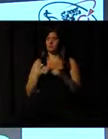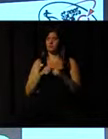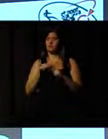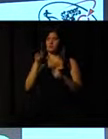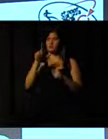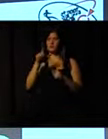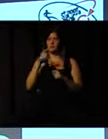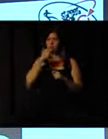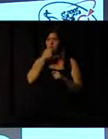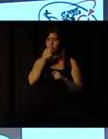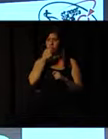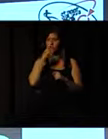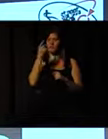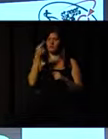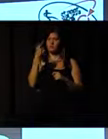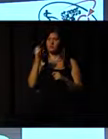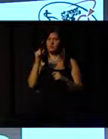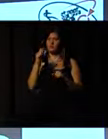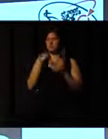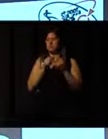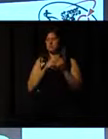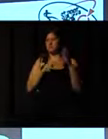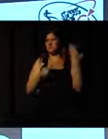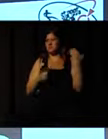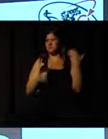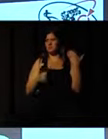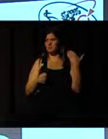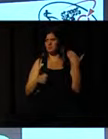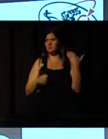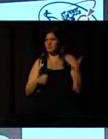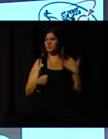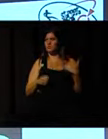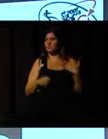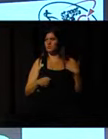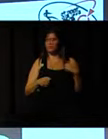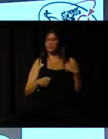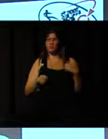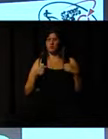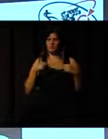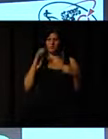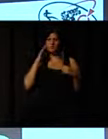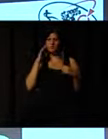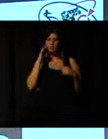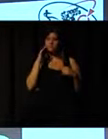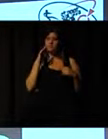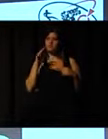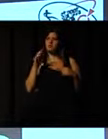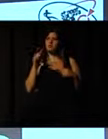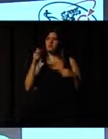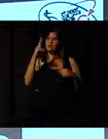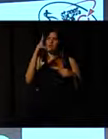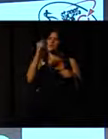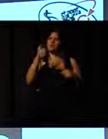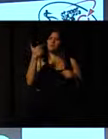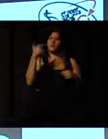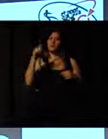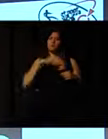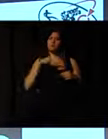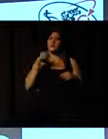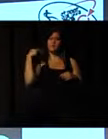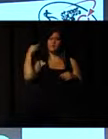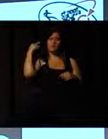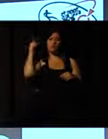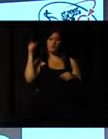may have heard of it, London 2012. I'm going to talk about how we connected our volunteers to that